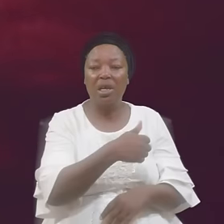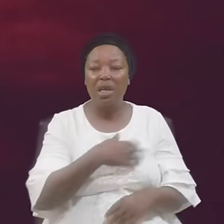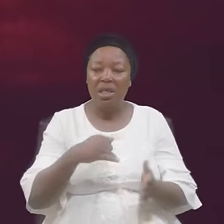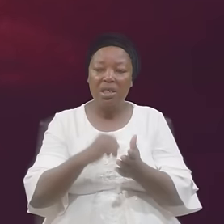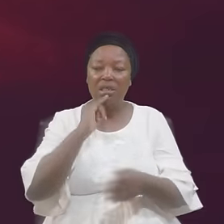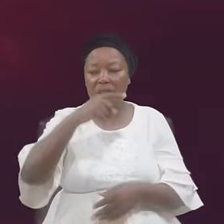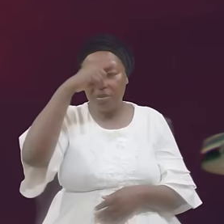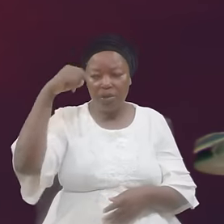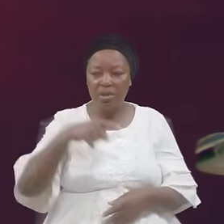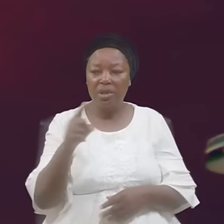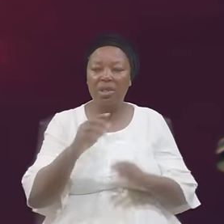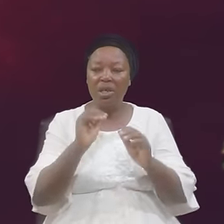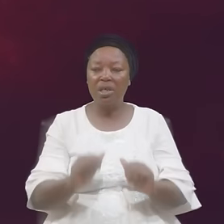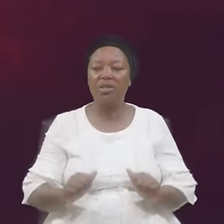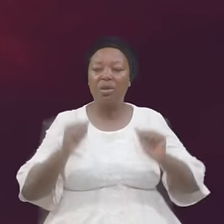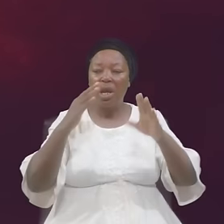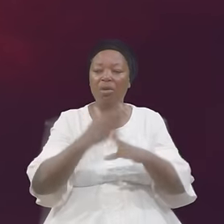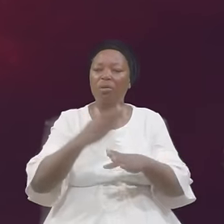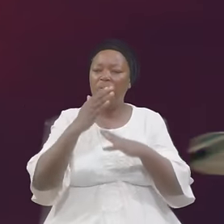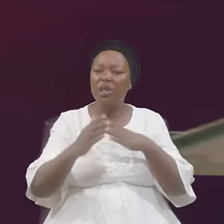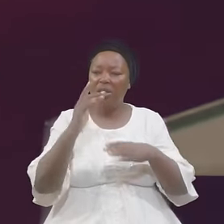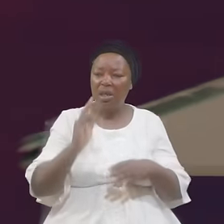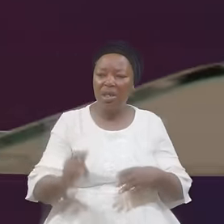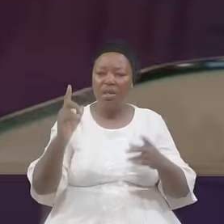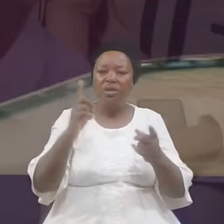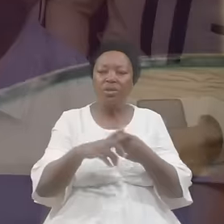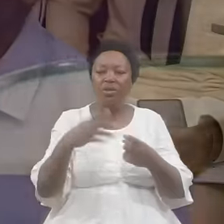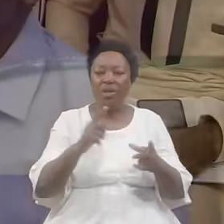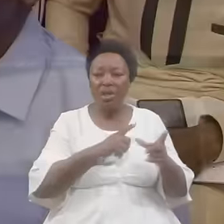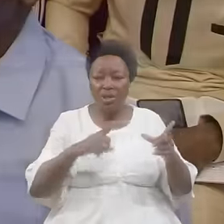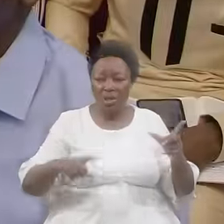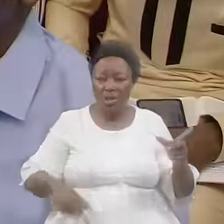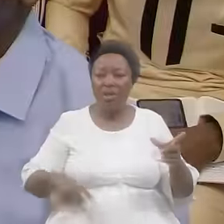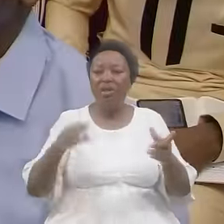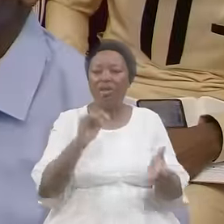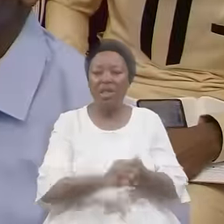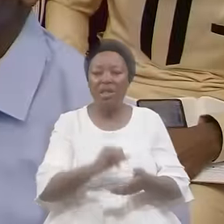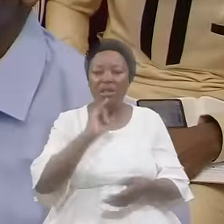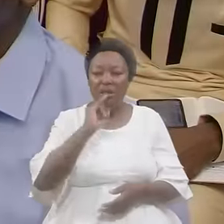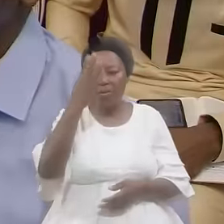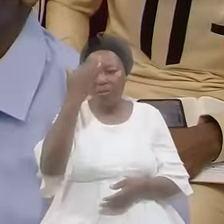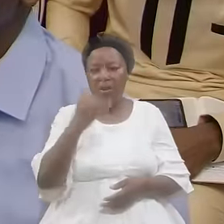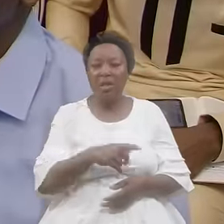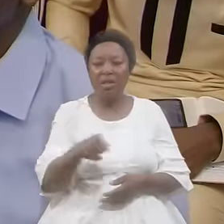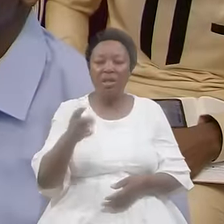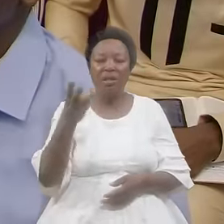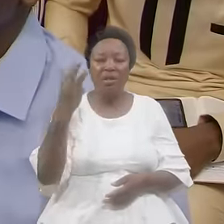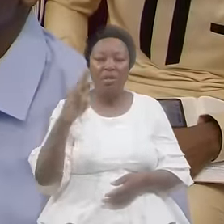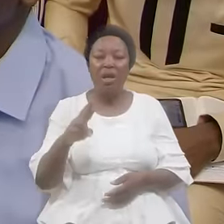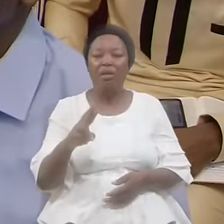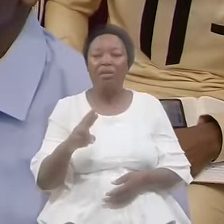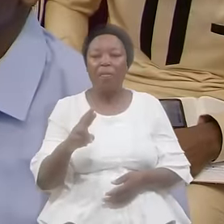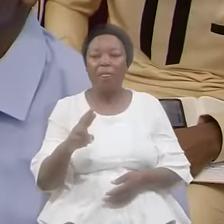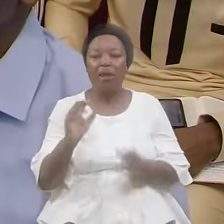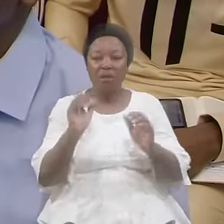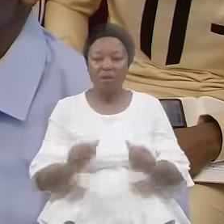They Surrendered Absolutely Unto The Lord That's Why They Were Consecrated